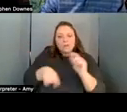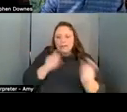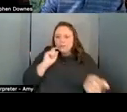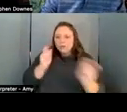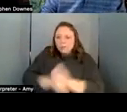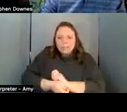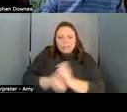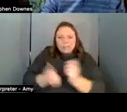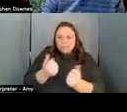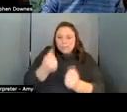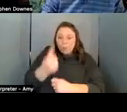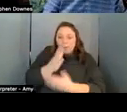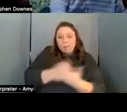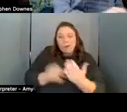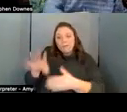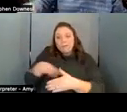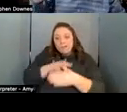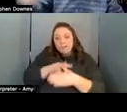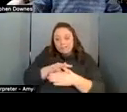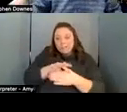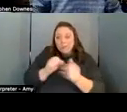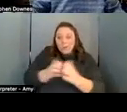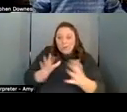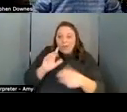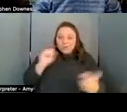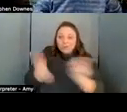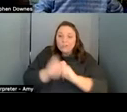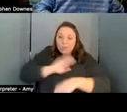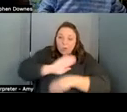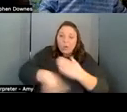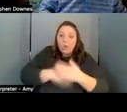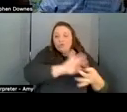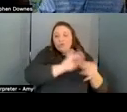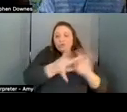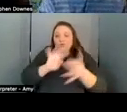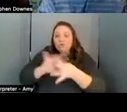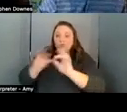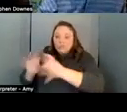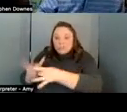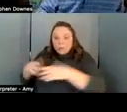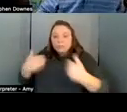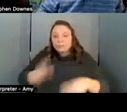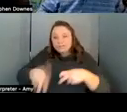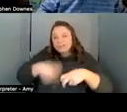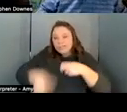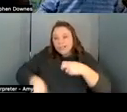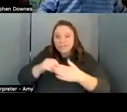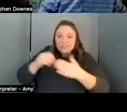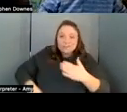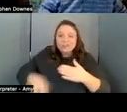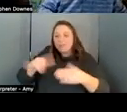individual piece of content without changing the entire chain which is very difficult and expensive to do